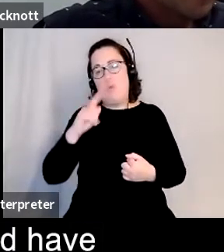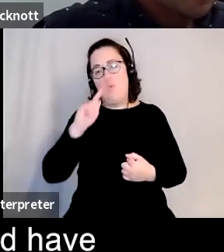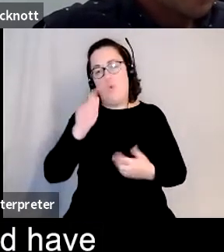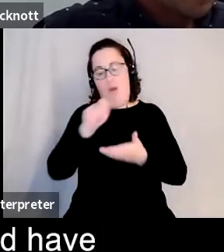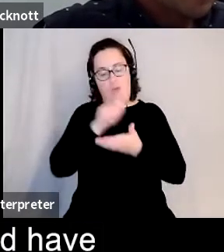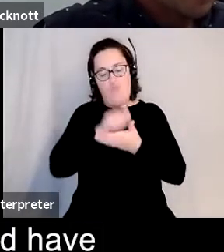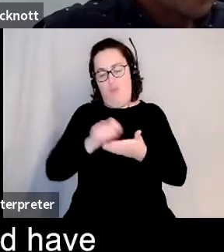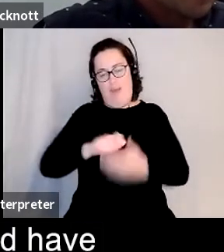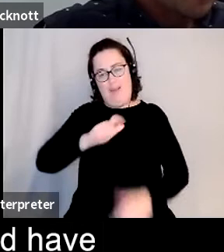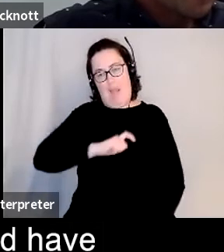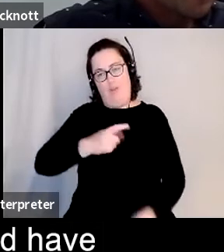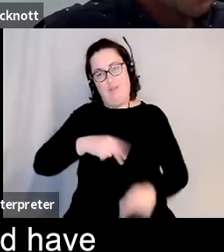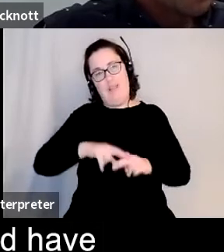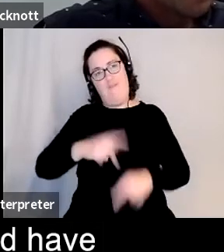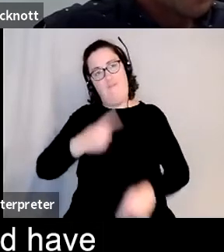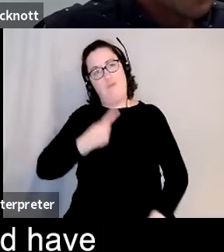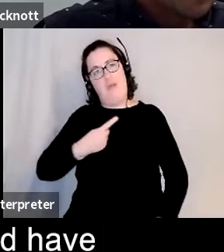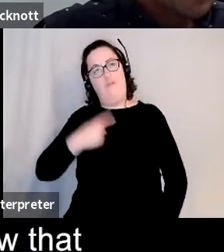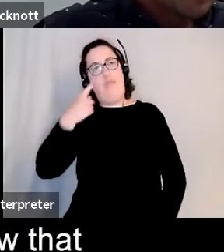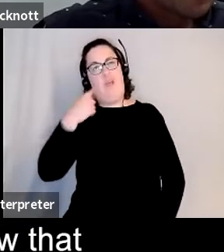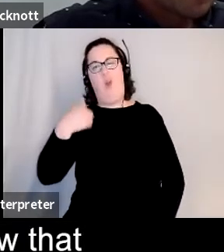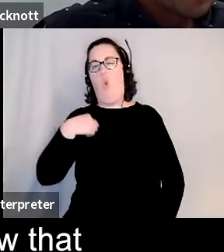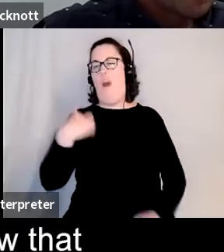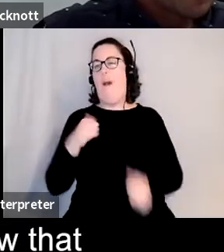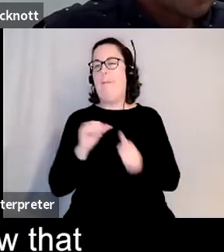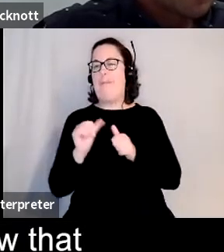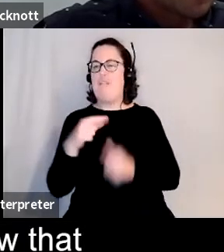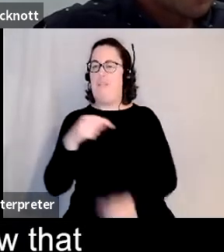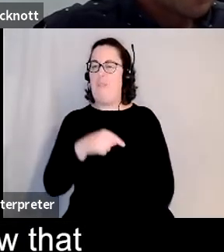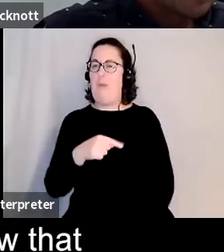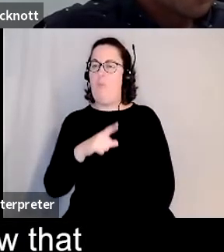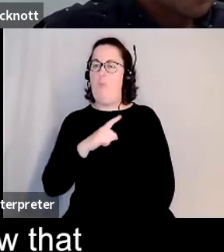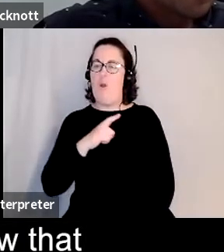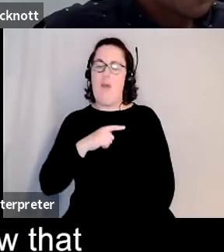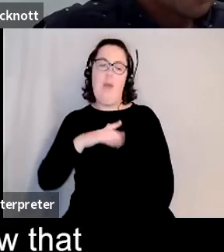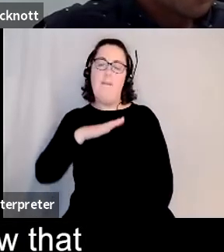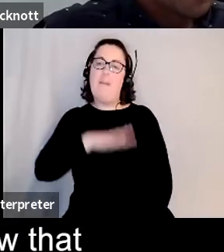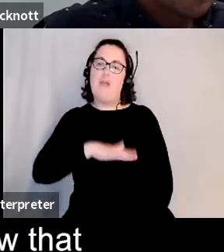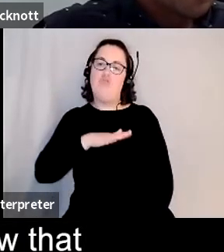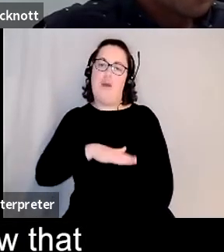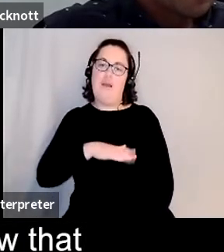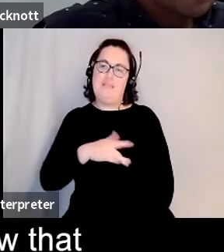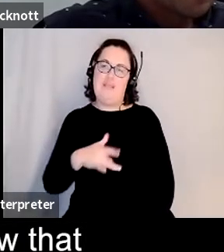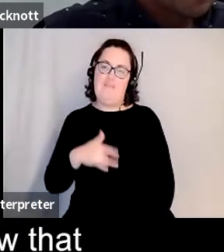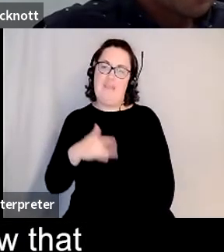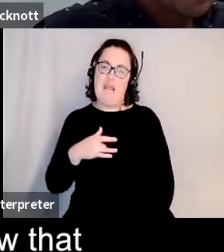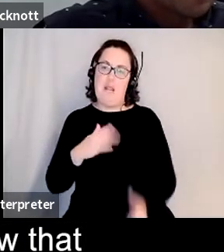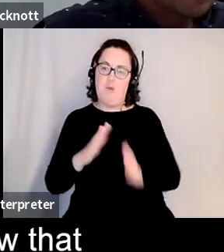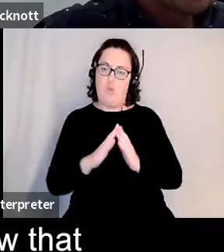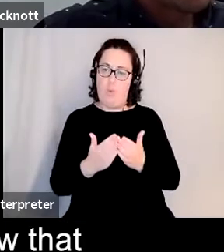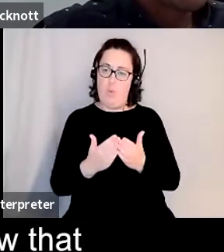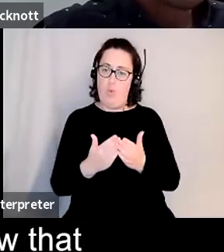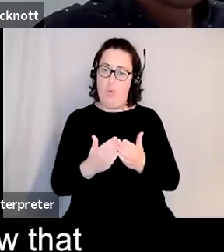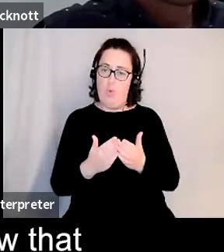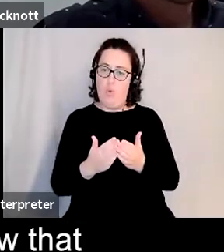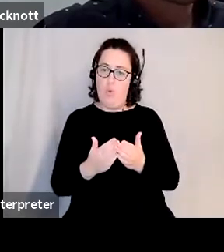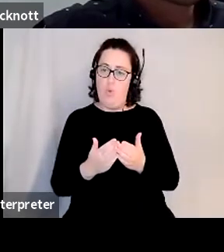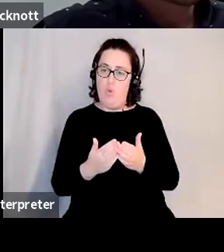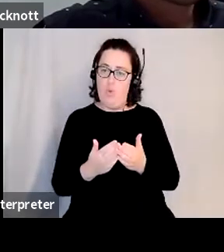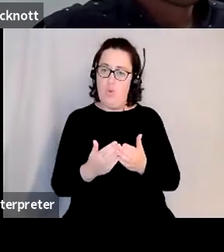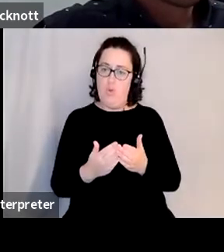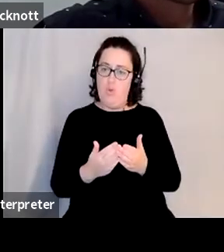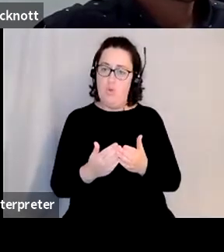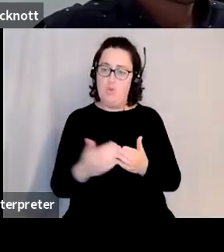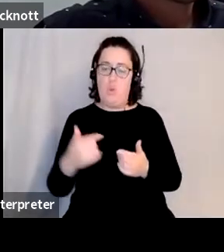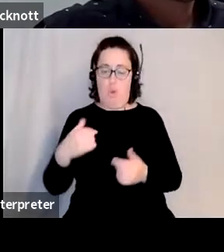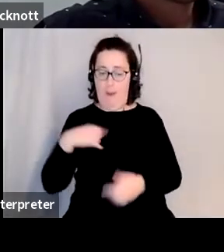than and have the book be good otherwise the book just tastes patronizing so i don't know that i believe that character could go in a